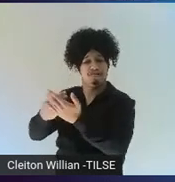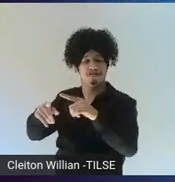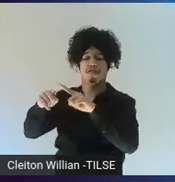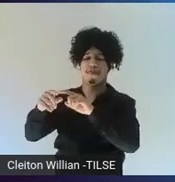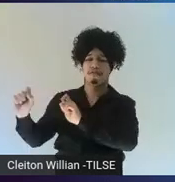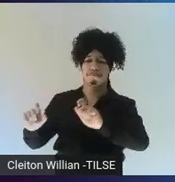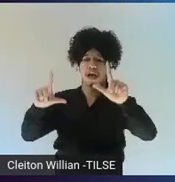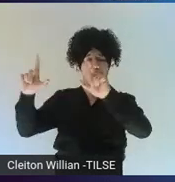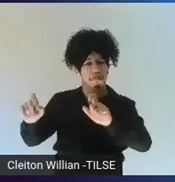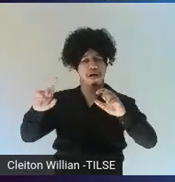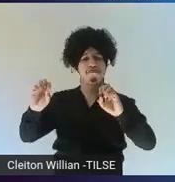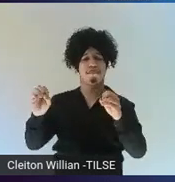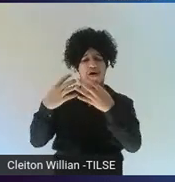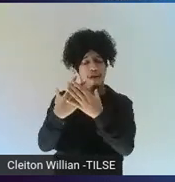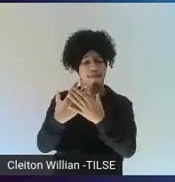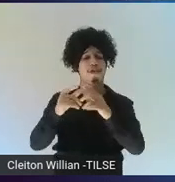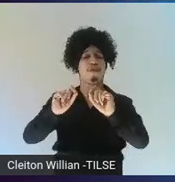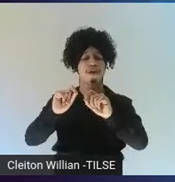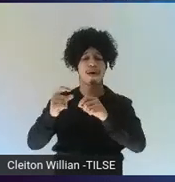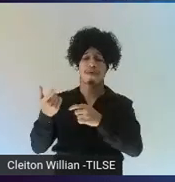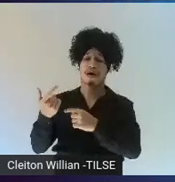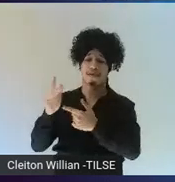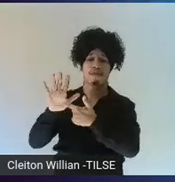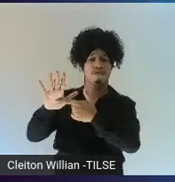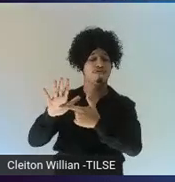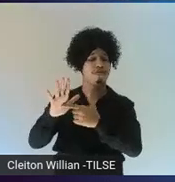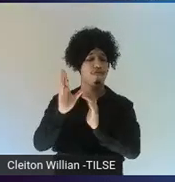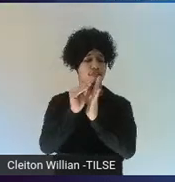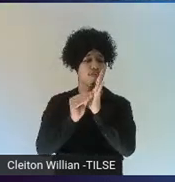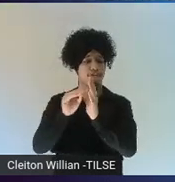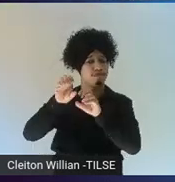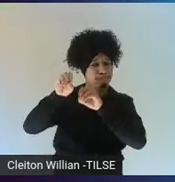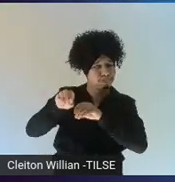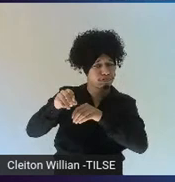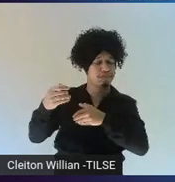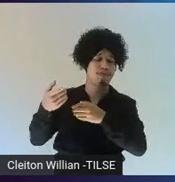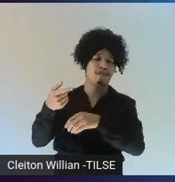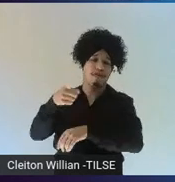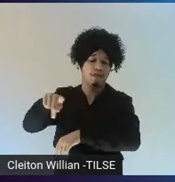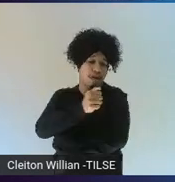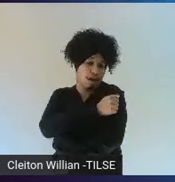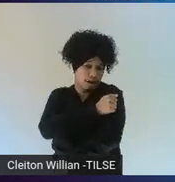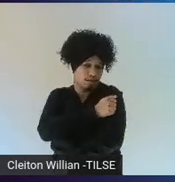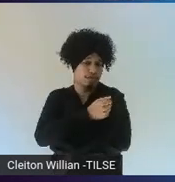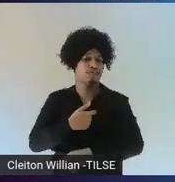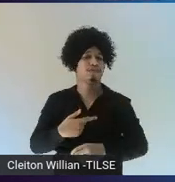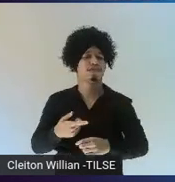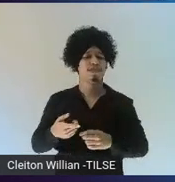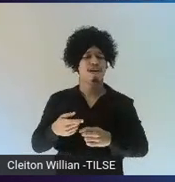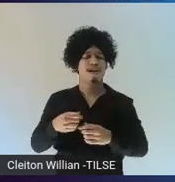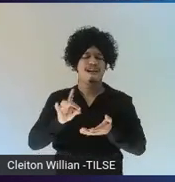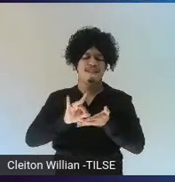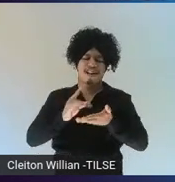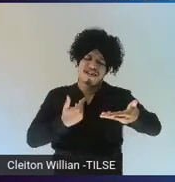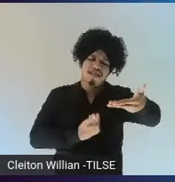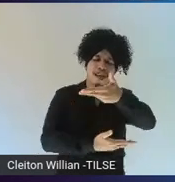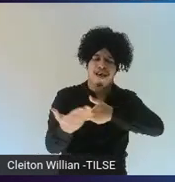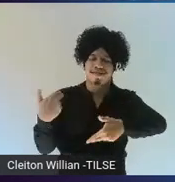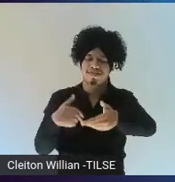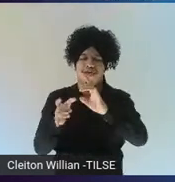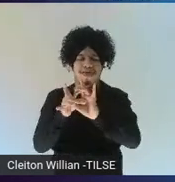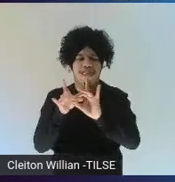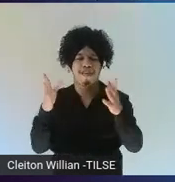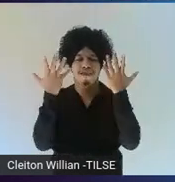to deliver the content. And there was a minimal amount of spontaneous interaction. So,